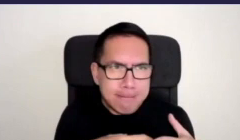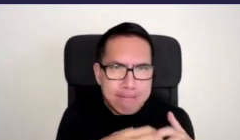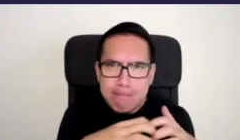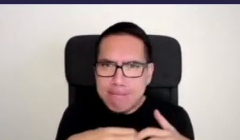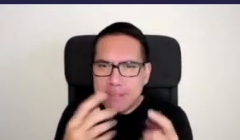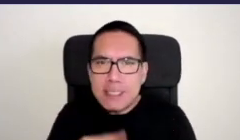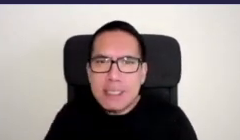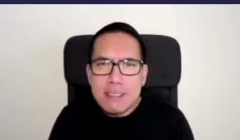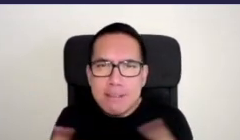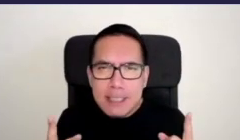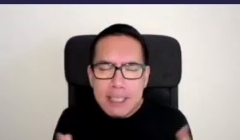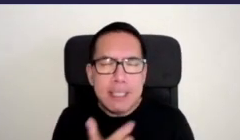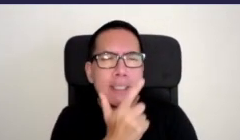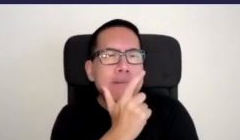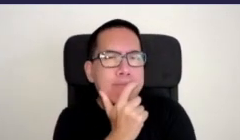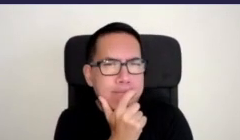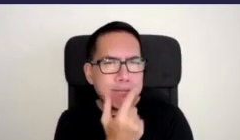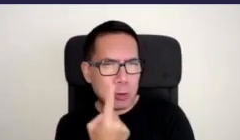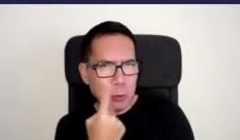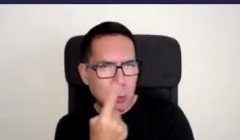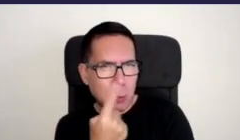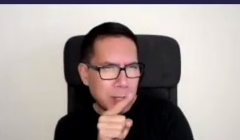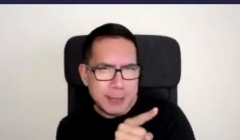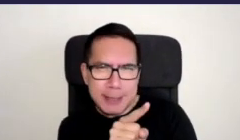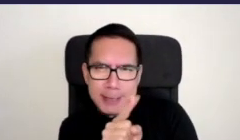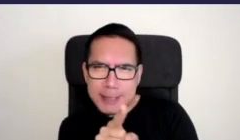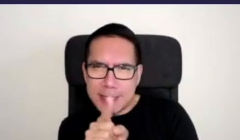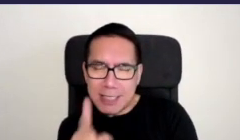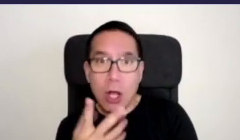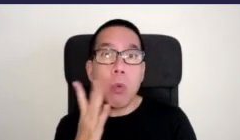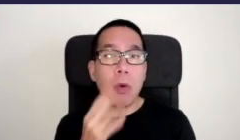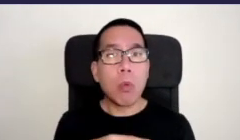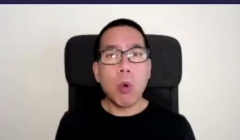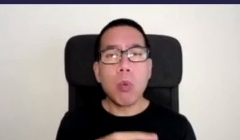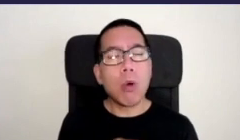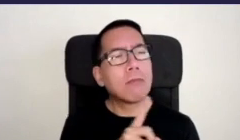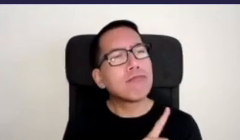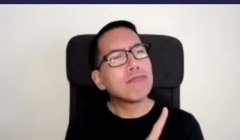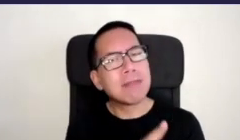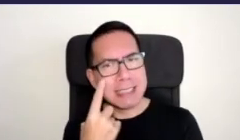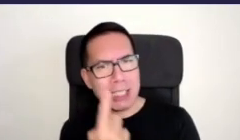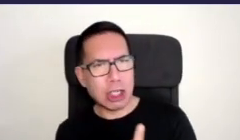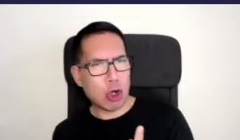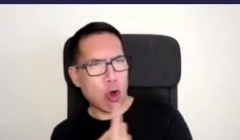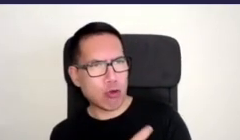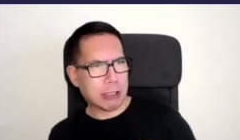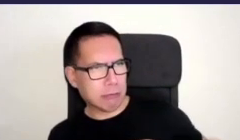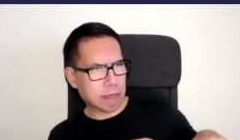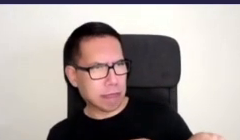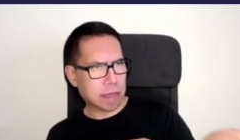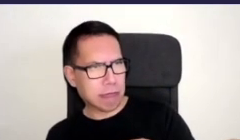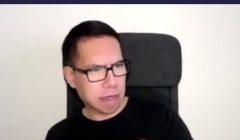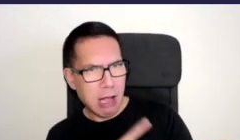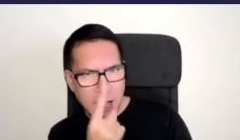so I saw these spaces all around us in between the asphalt and I went what potential do these